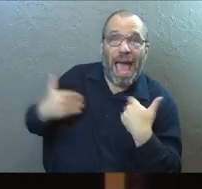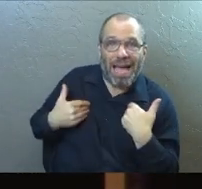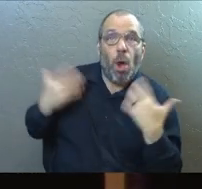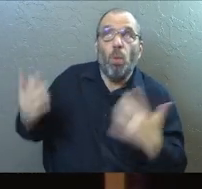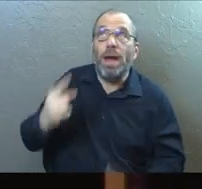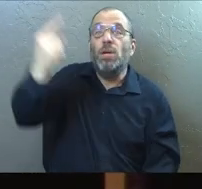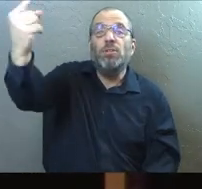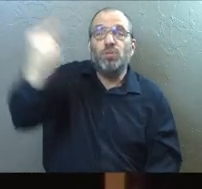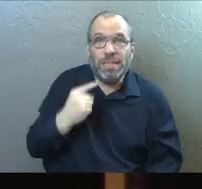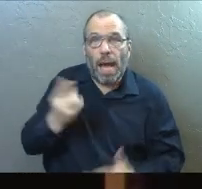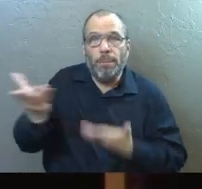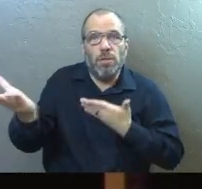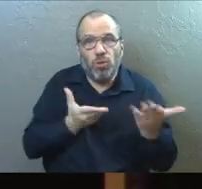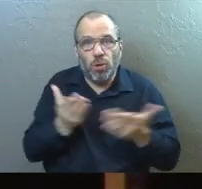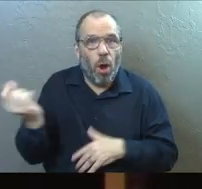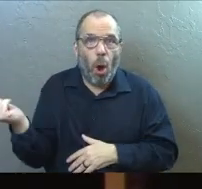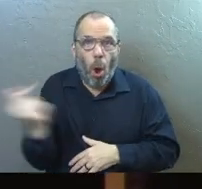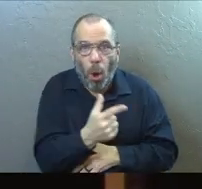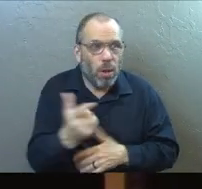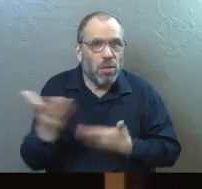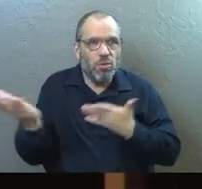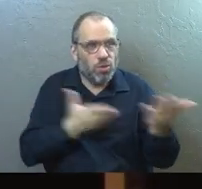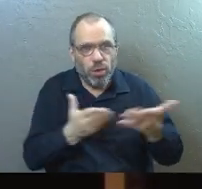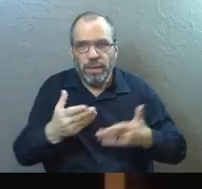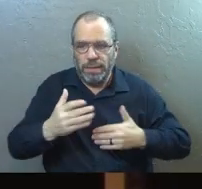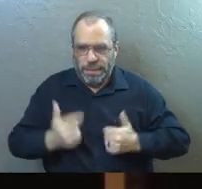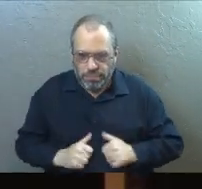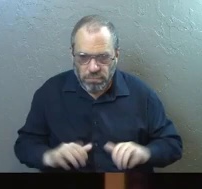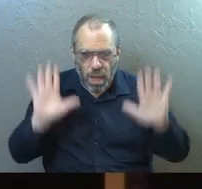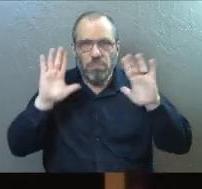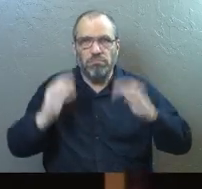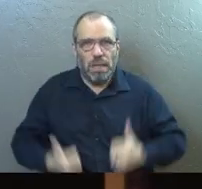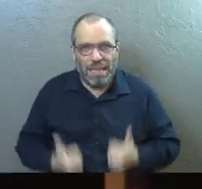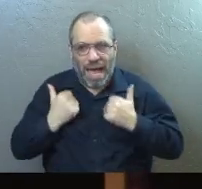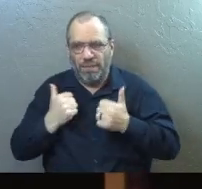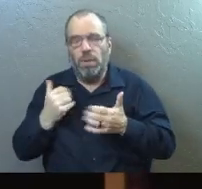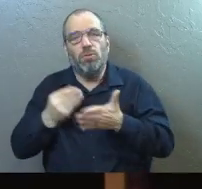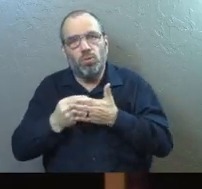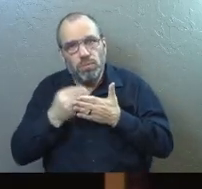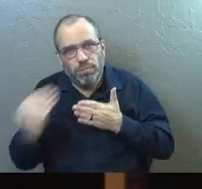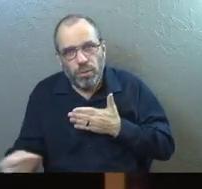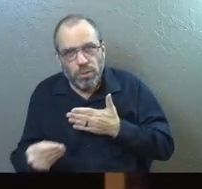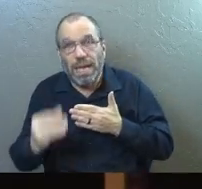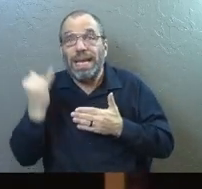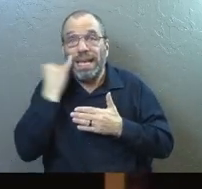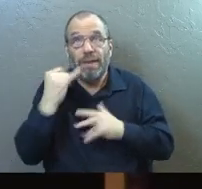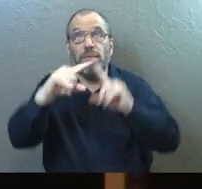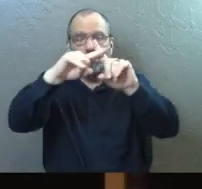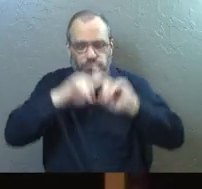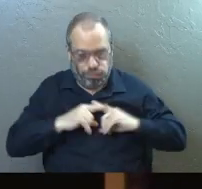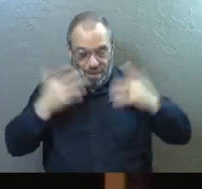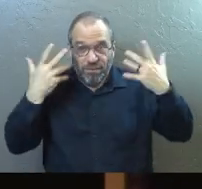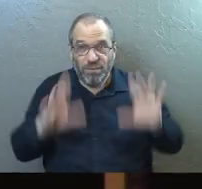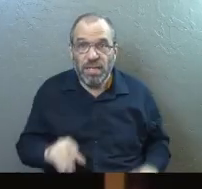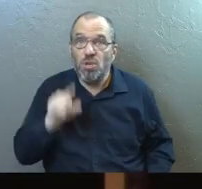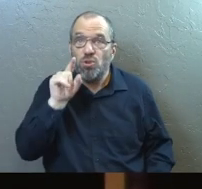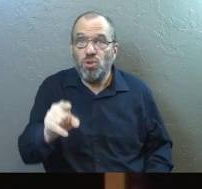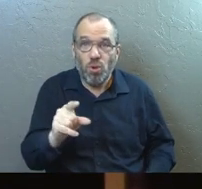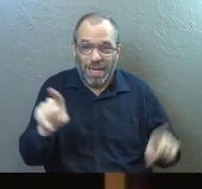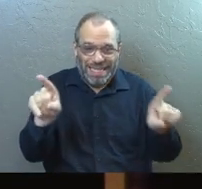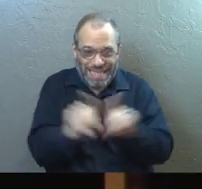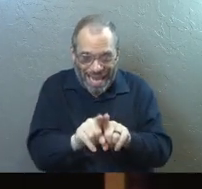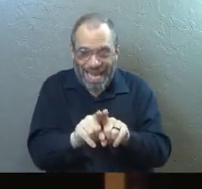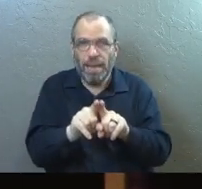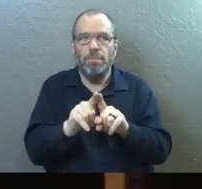to come and serve everyone around him and to give his life as a ransom for many. If you are a Christian today, you have the